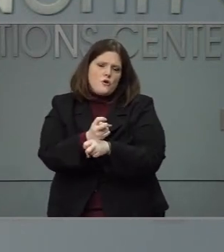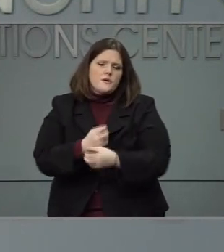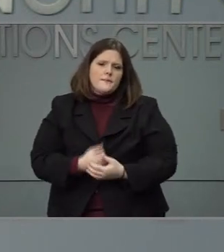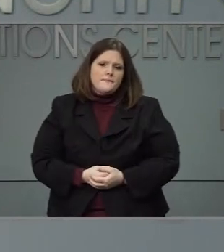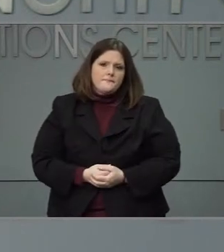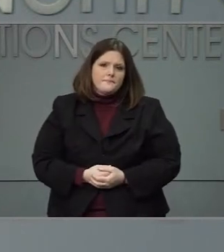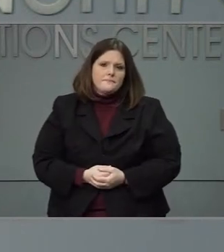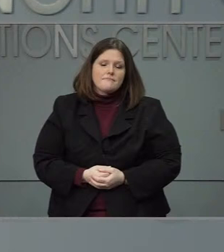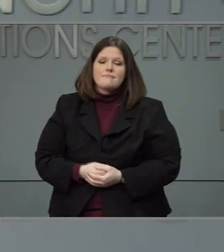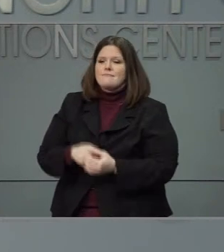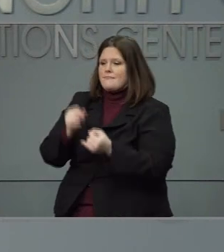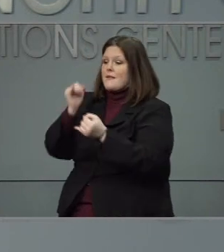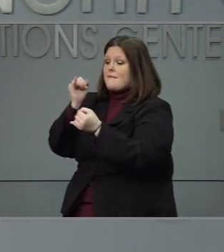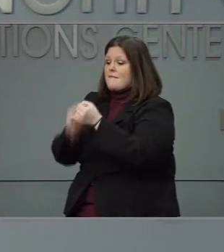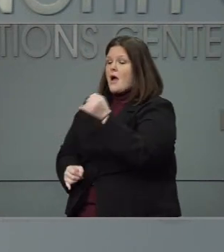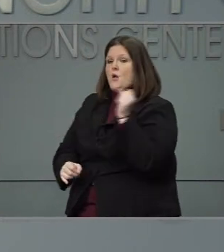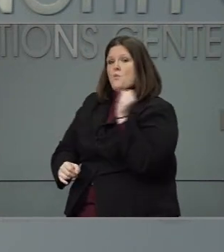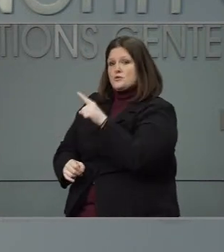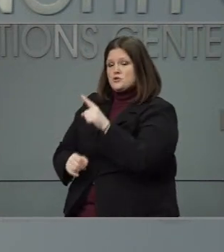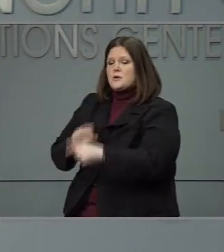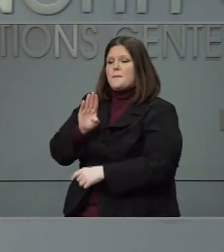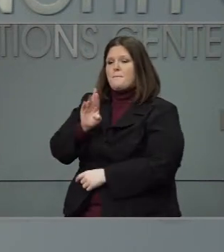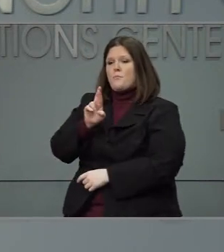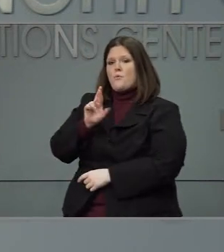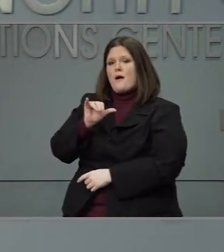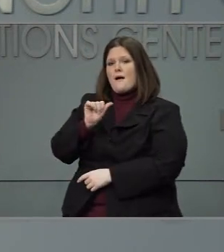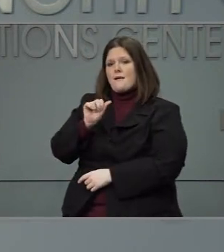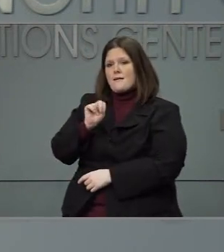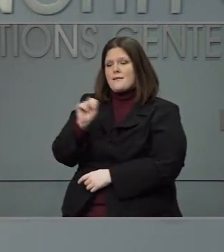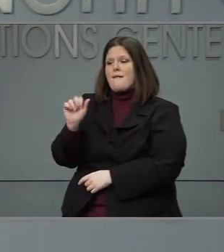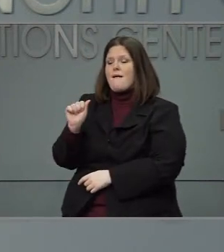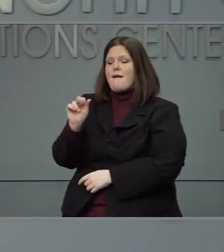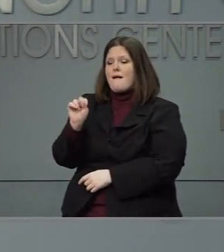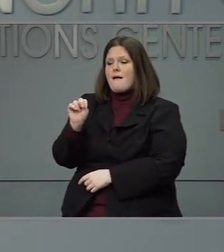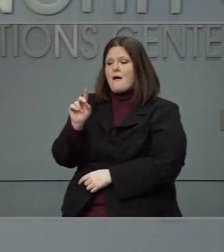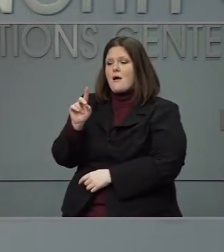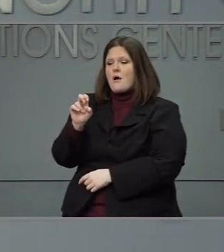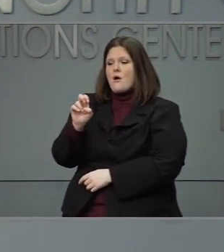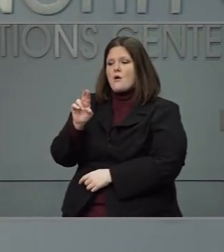Our final question is from Brian Anderson with the Associated Press.